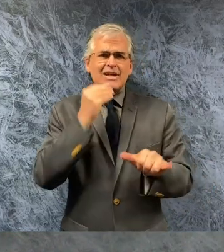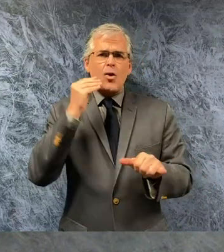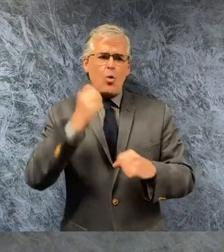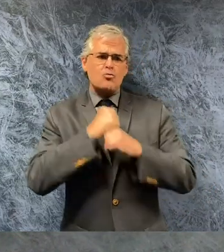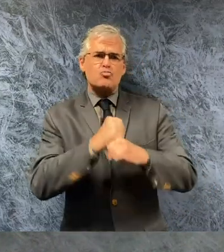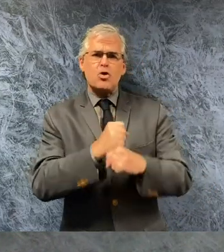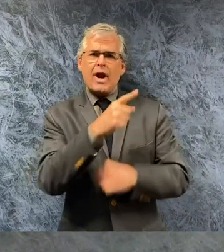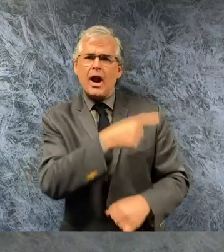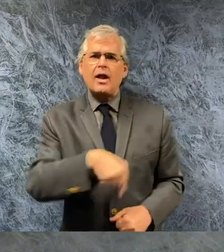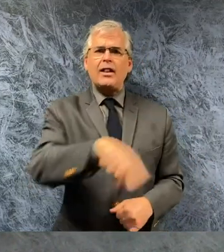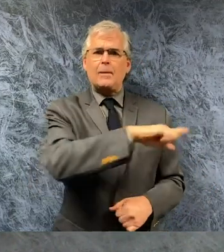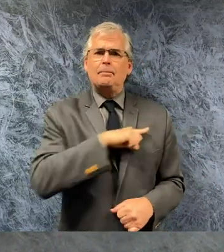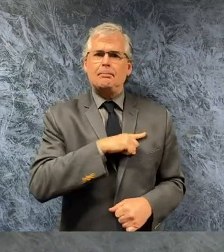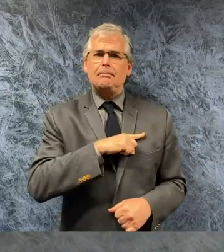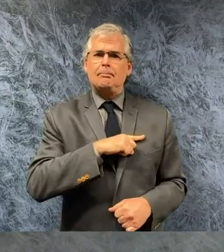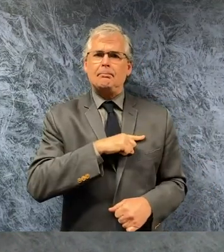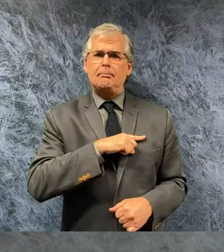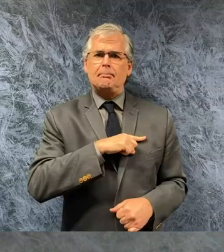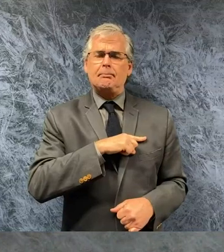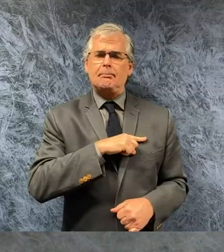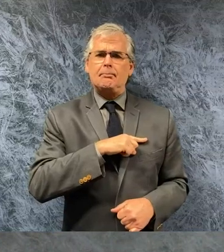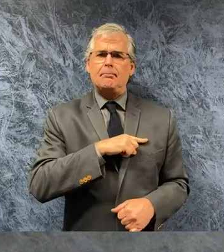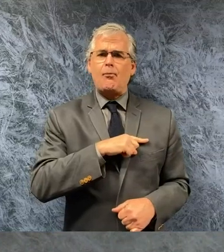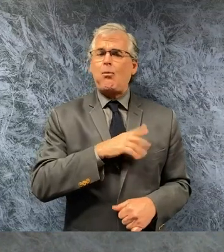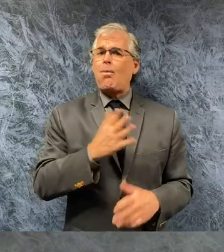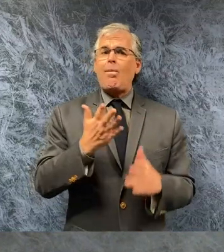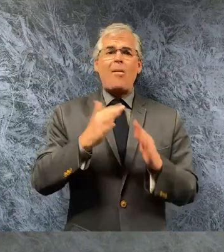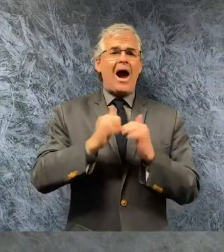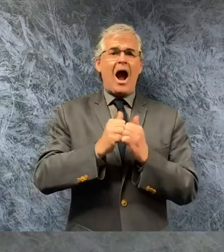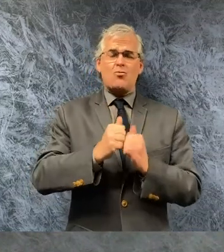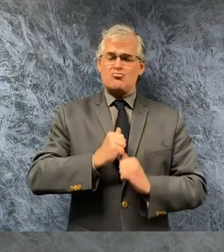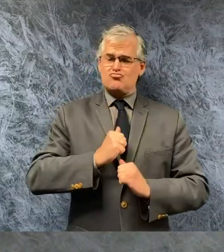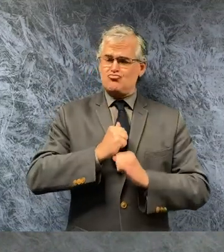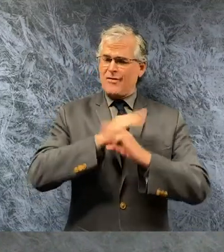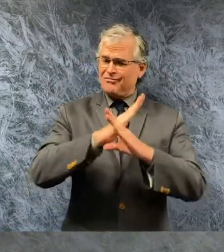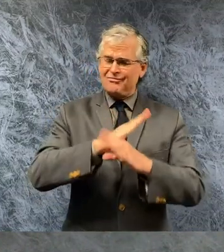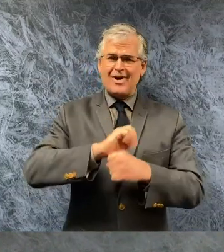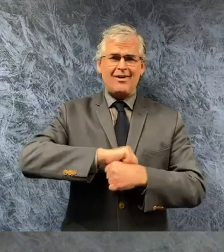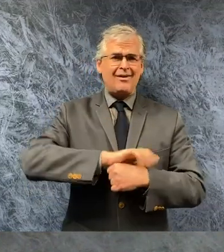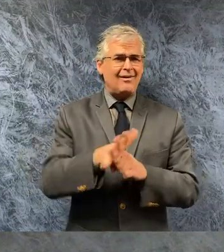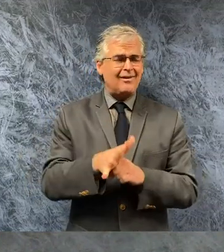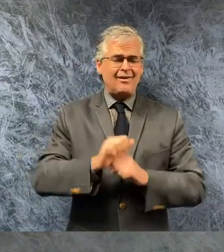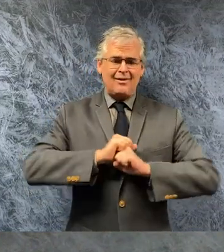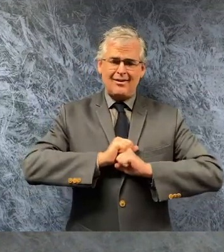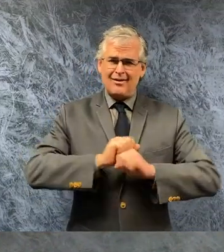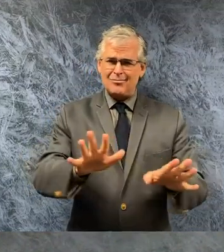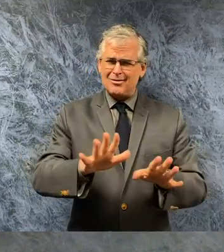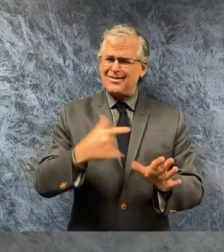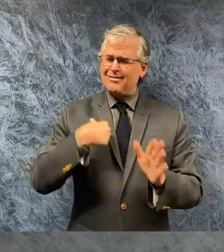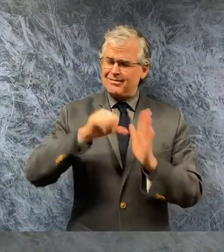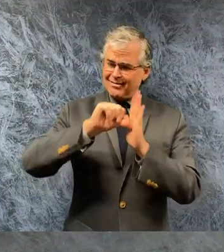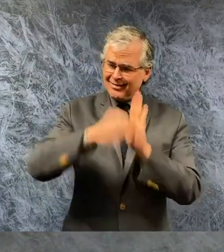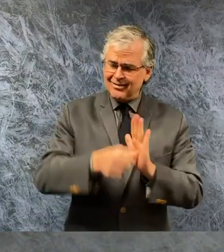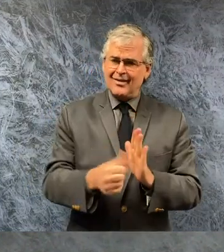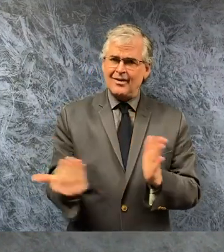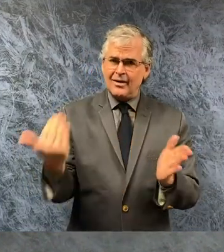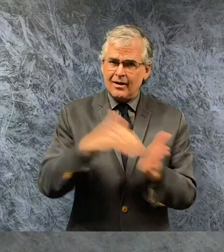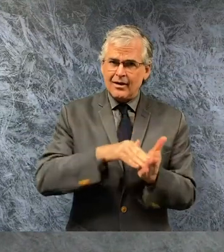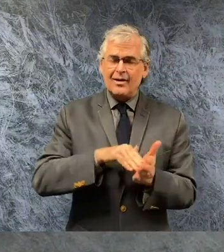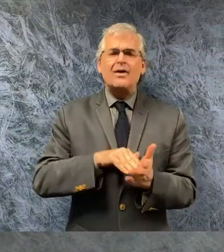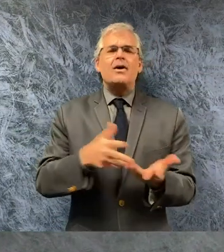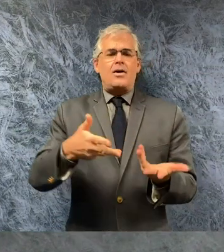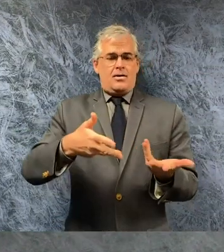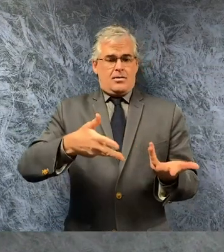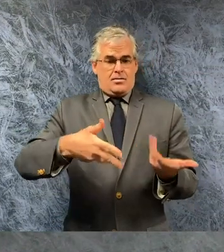protect us and save us the only thing that will stop this virus and repeat it over and over again is social distancing and